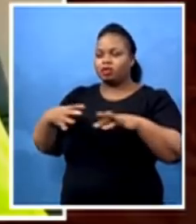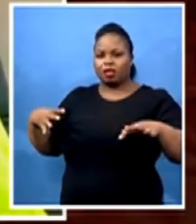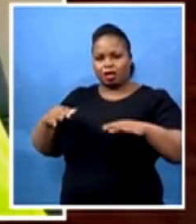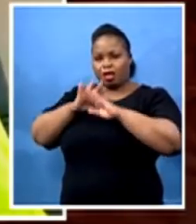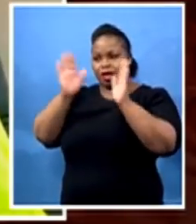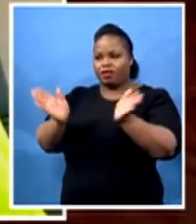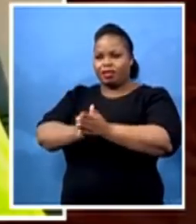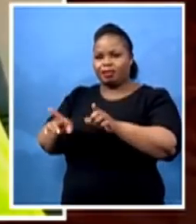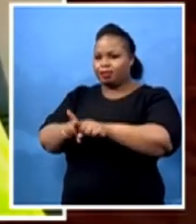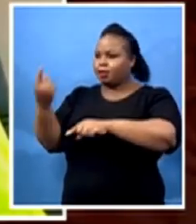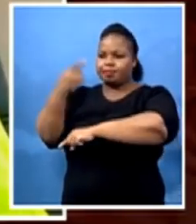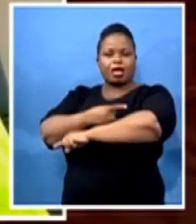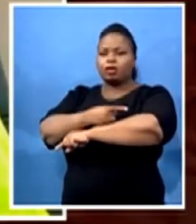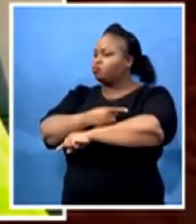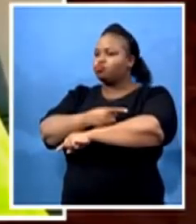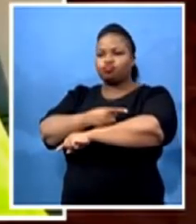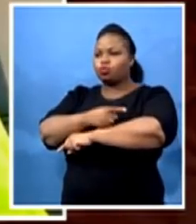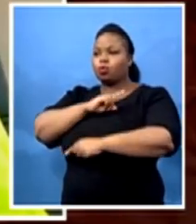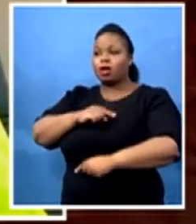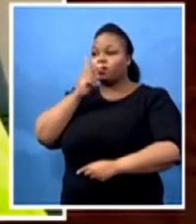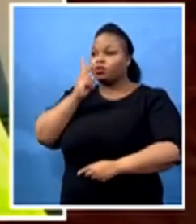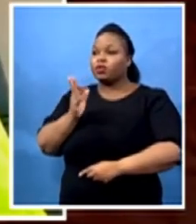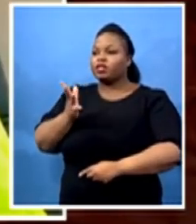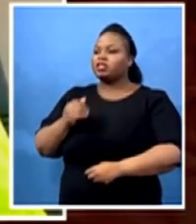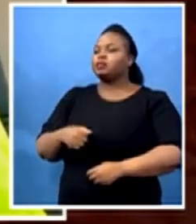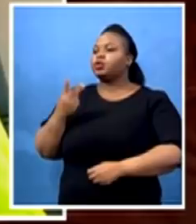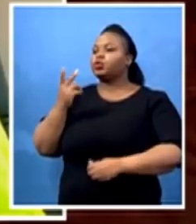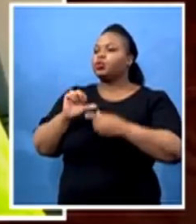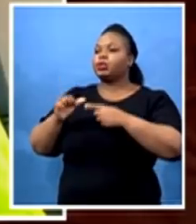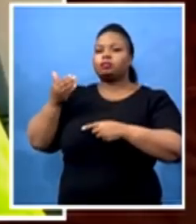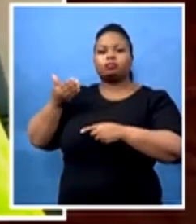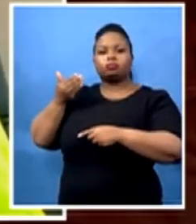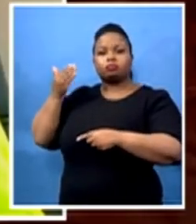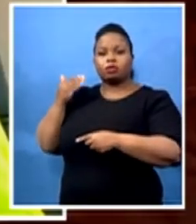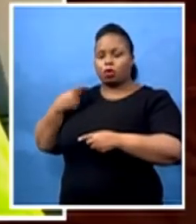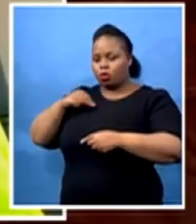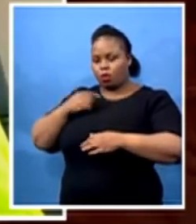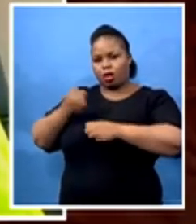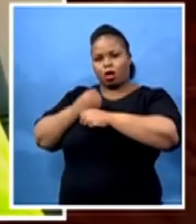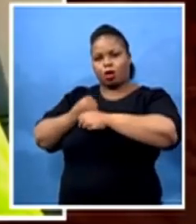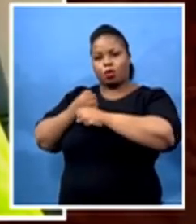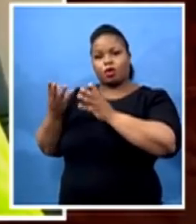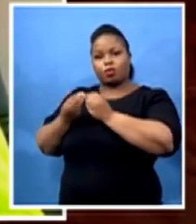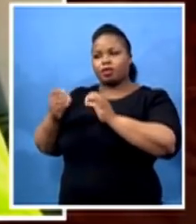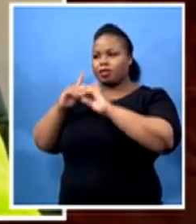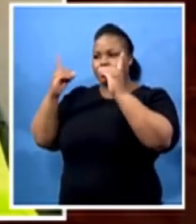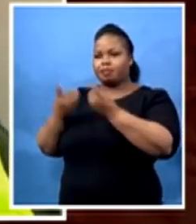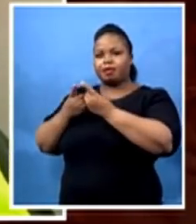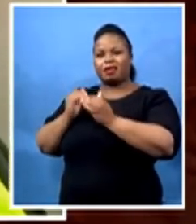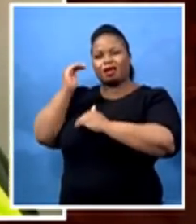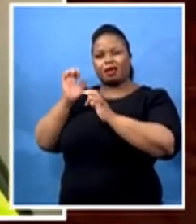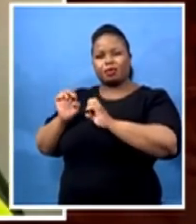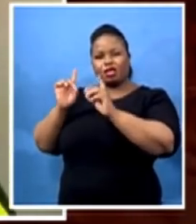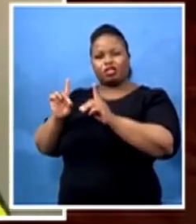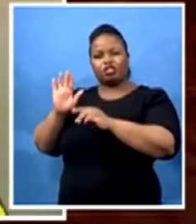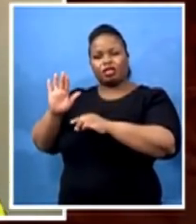noted that these past two weeks, we have been working with the Department of Education, Science, Technology and Innovation.